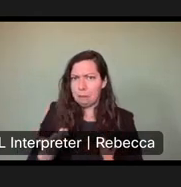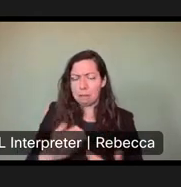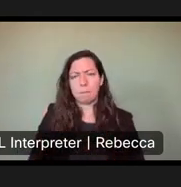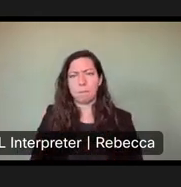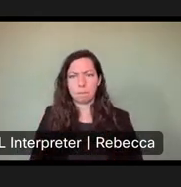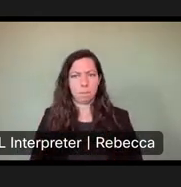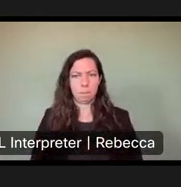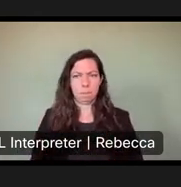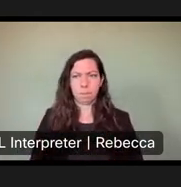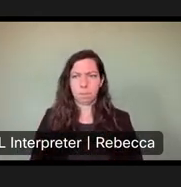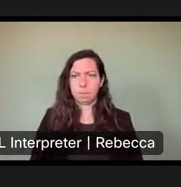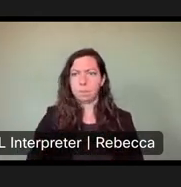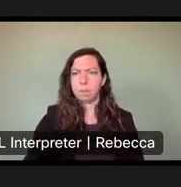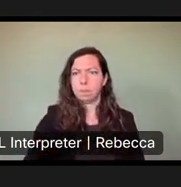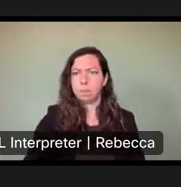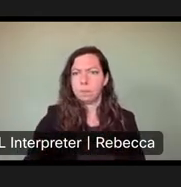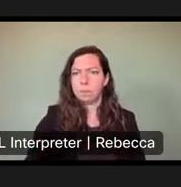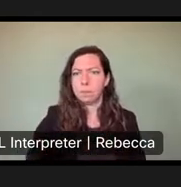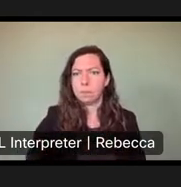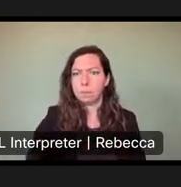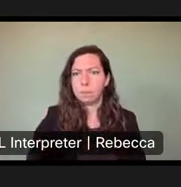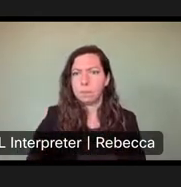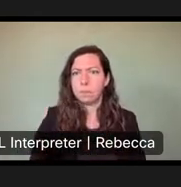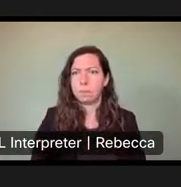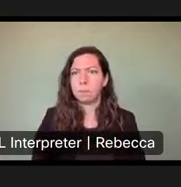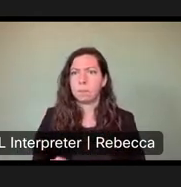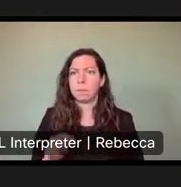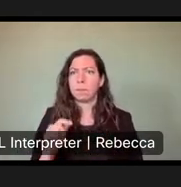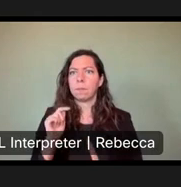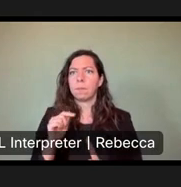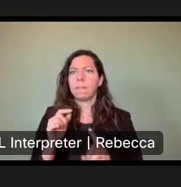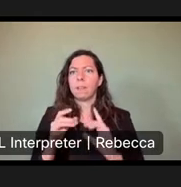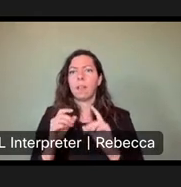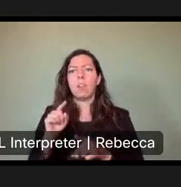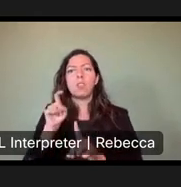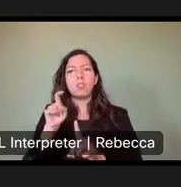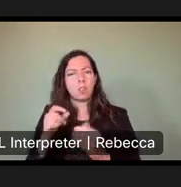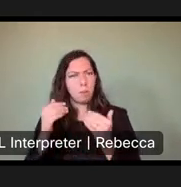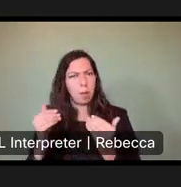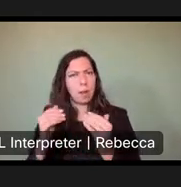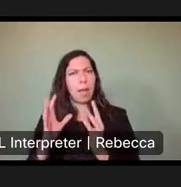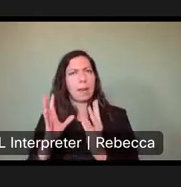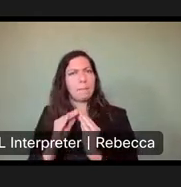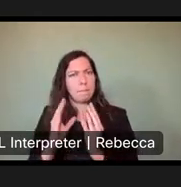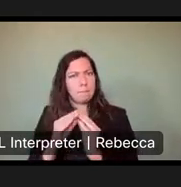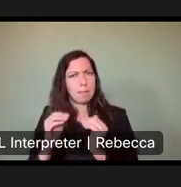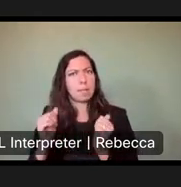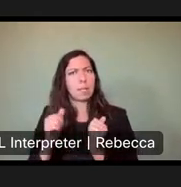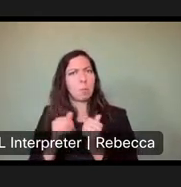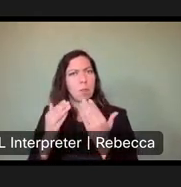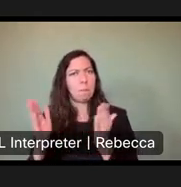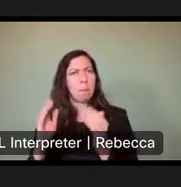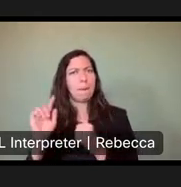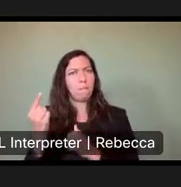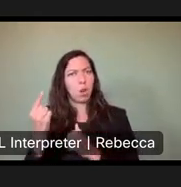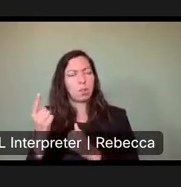So Steve writes, you probably should have had meetings with the public before developing this money grab. I believe you missed a lot